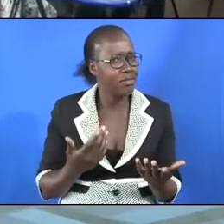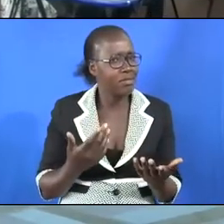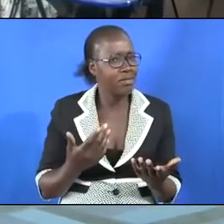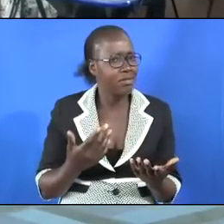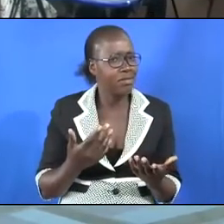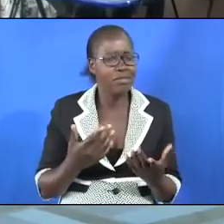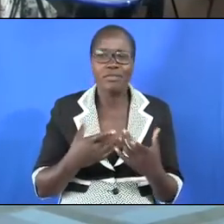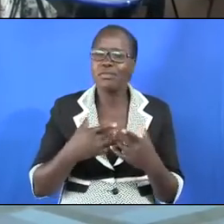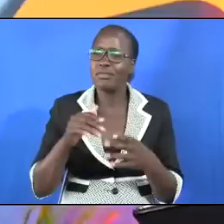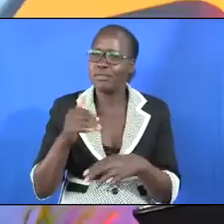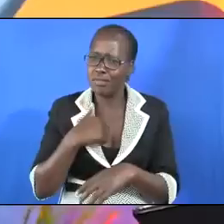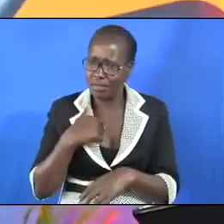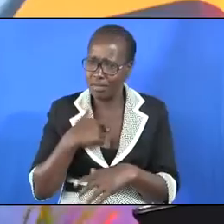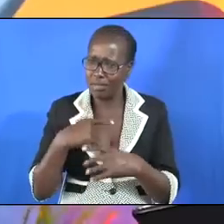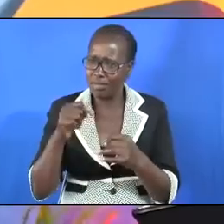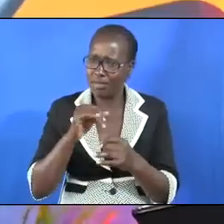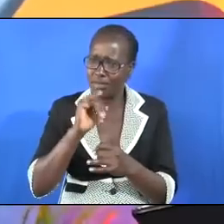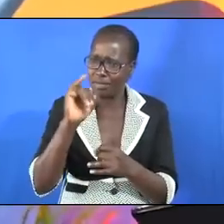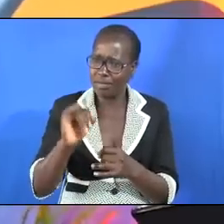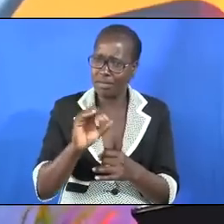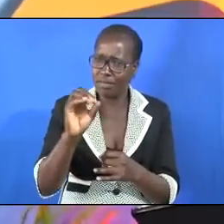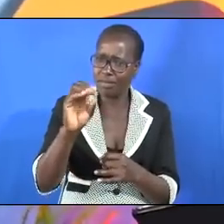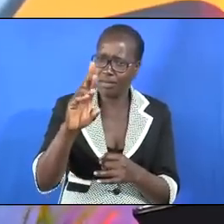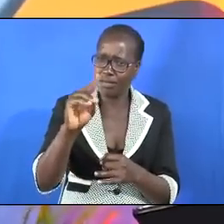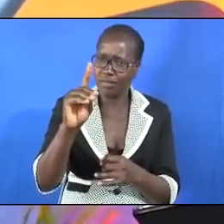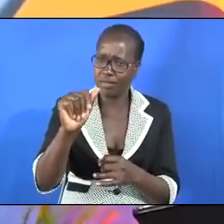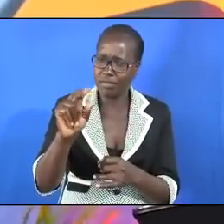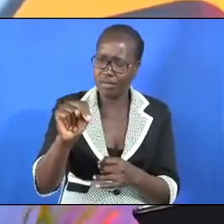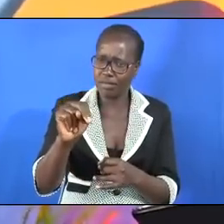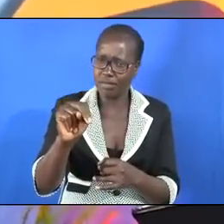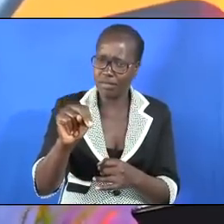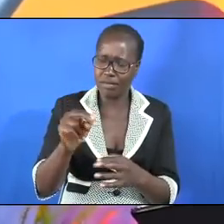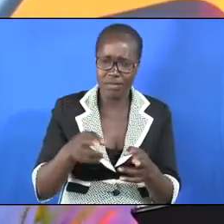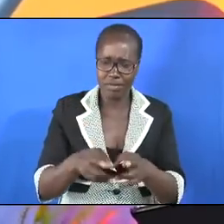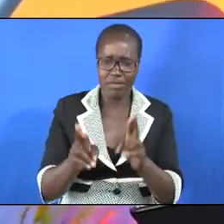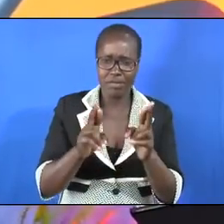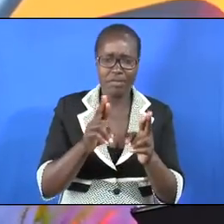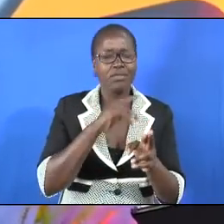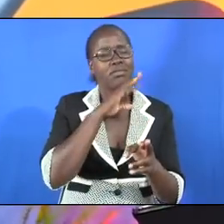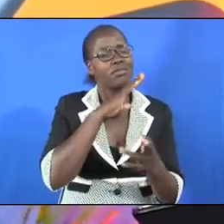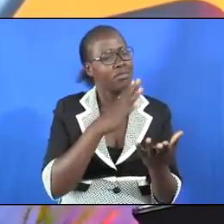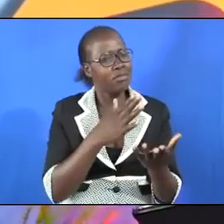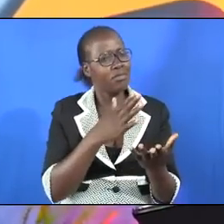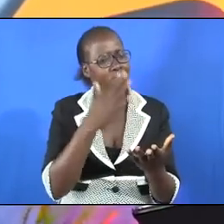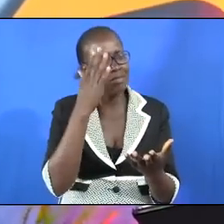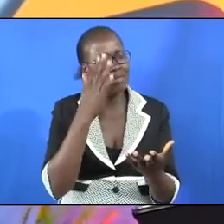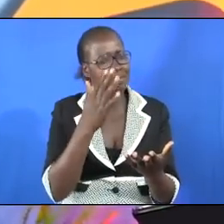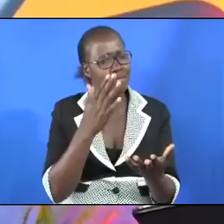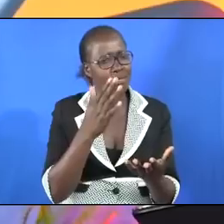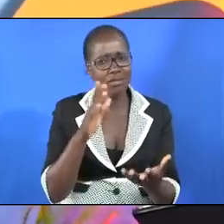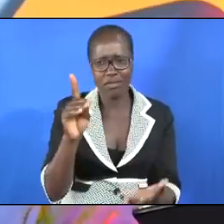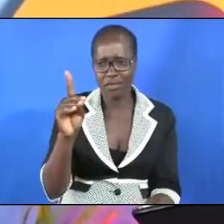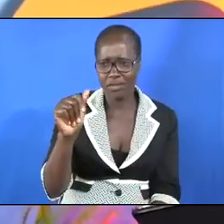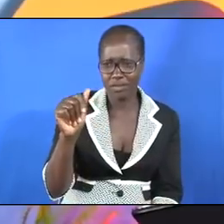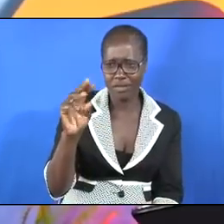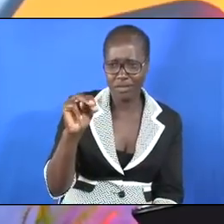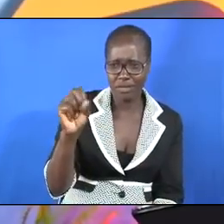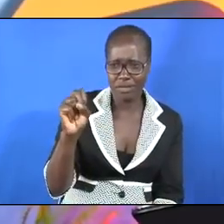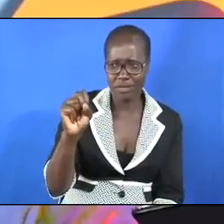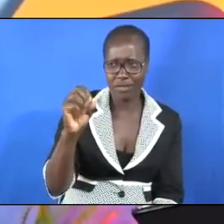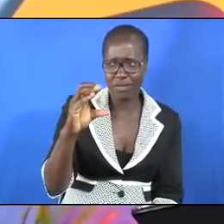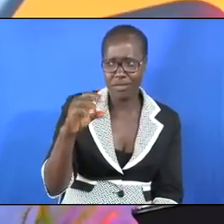Jordan that dirty river is in the rivers of Damascus